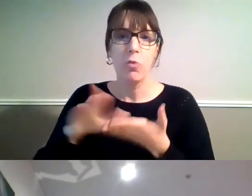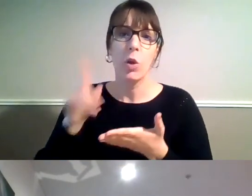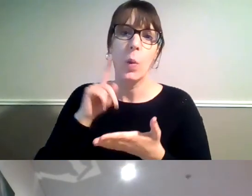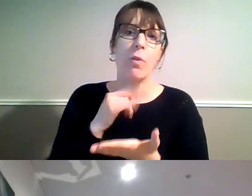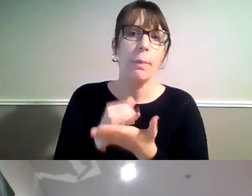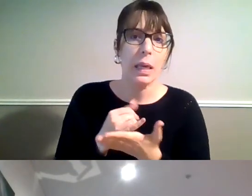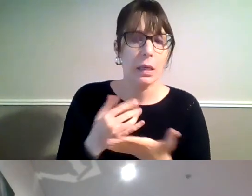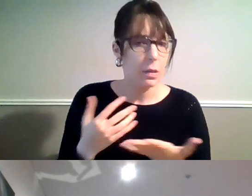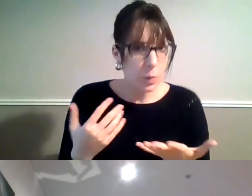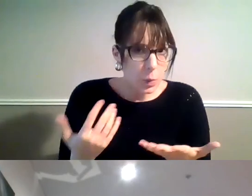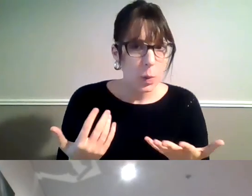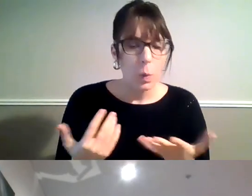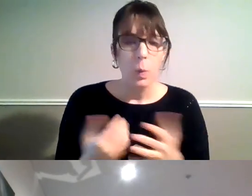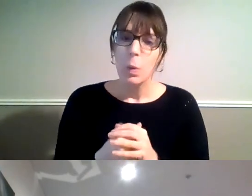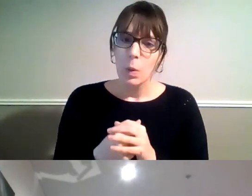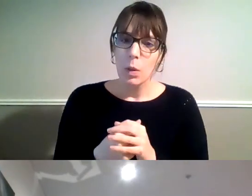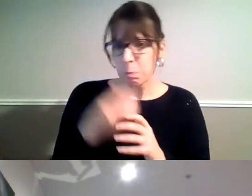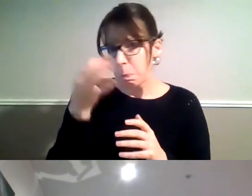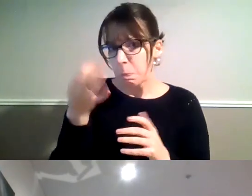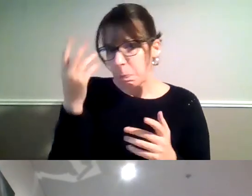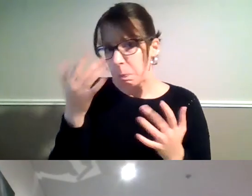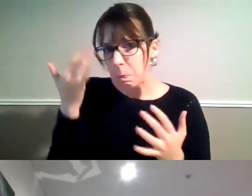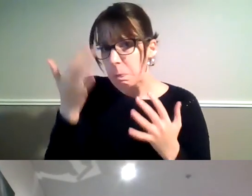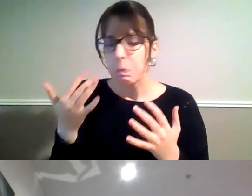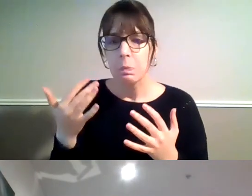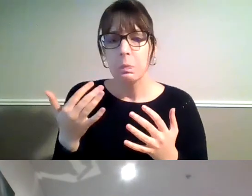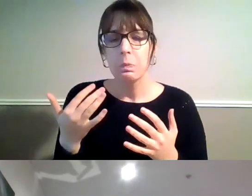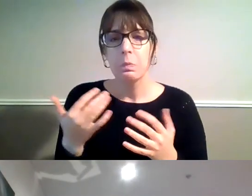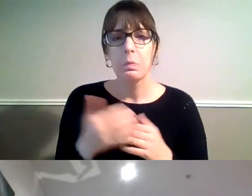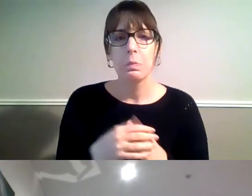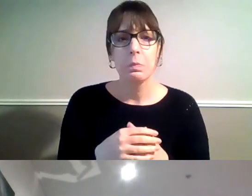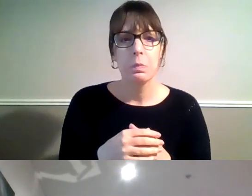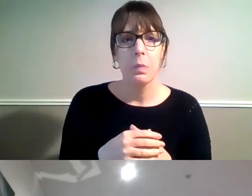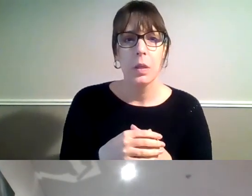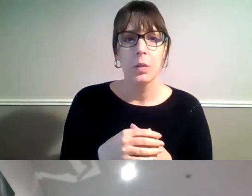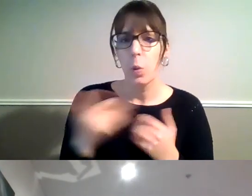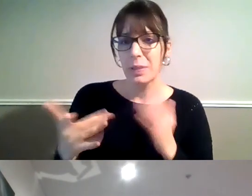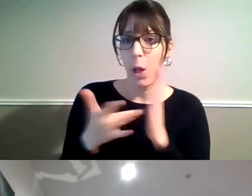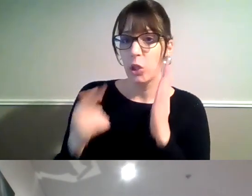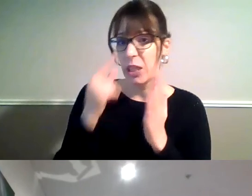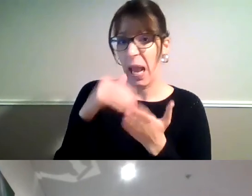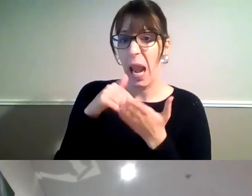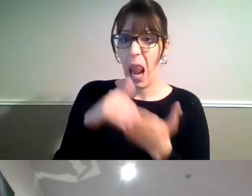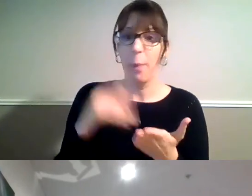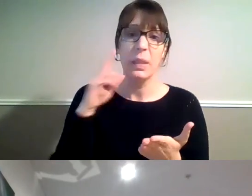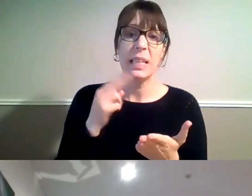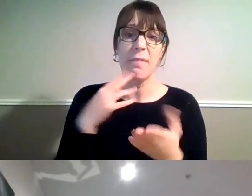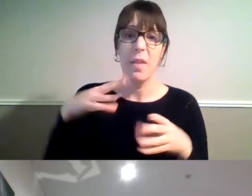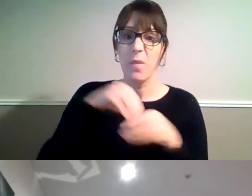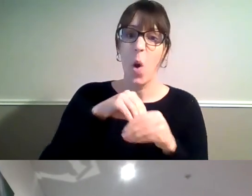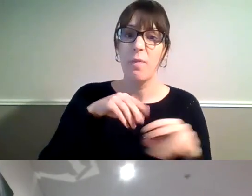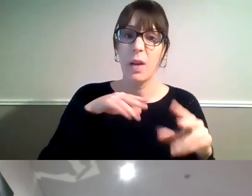hearing impairment you know participate more in community activities. Can I just quickly ask you Lauren